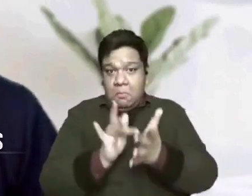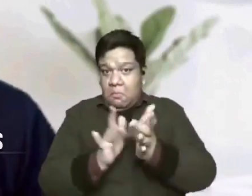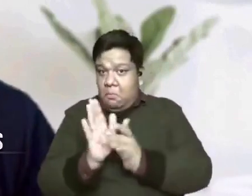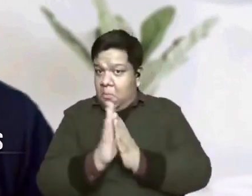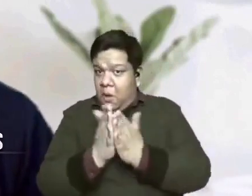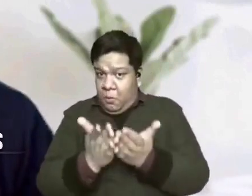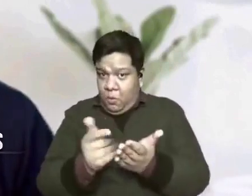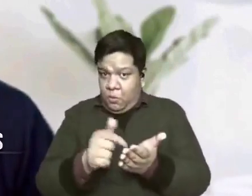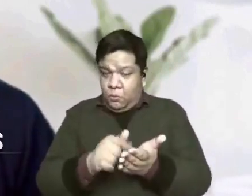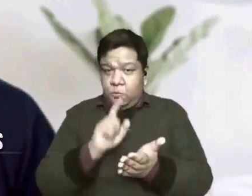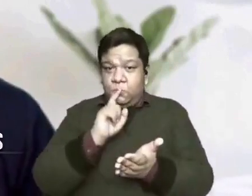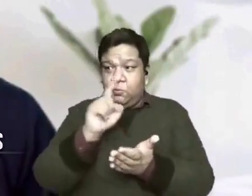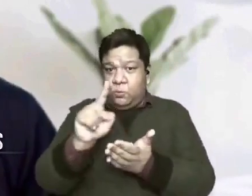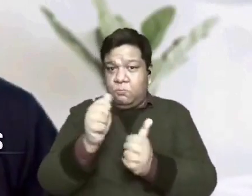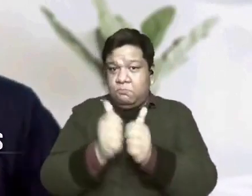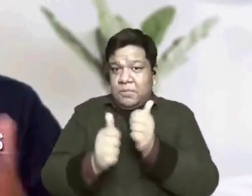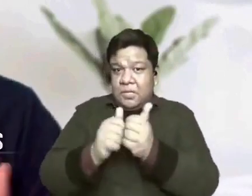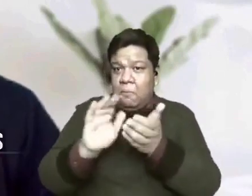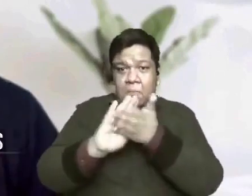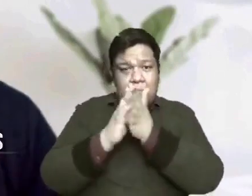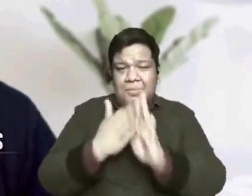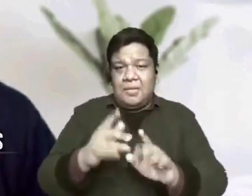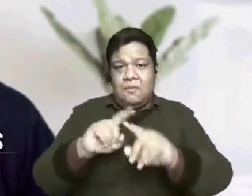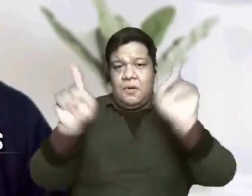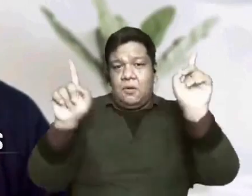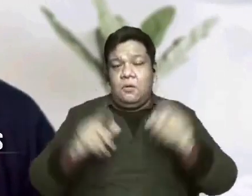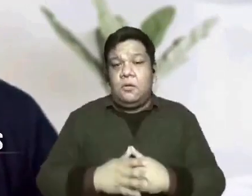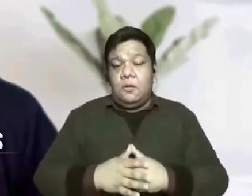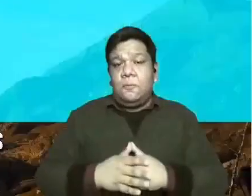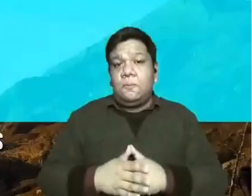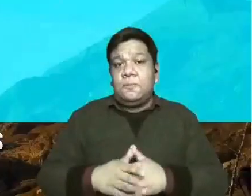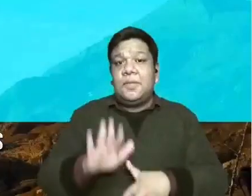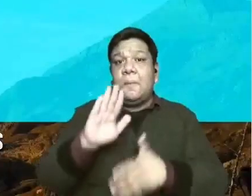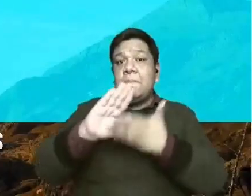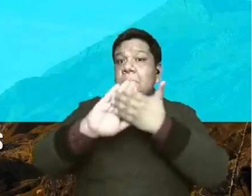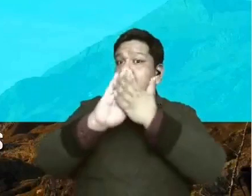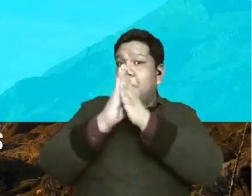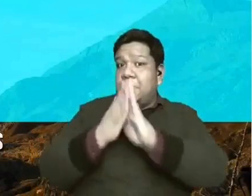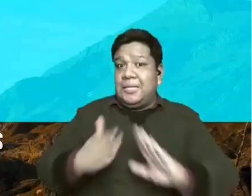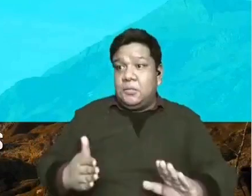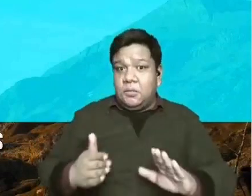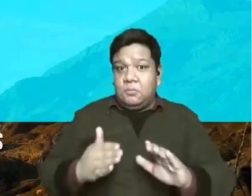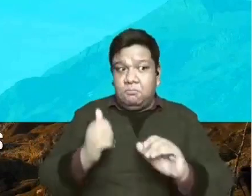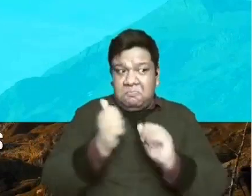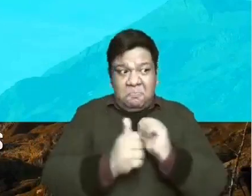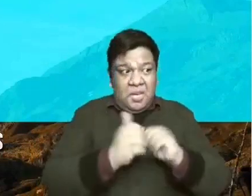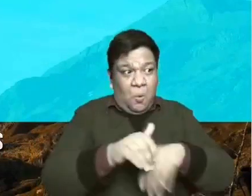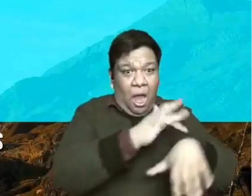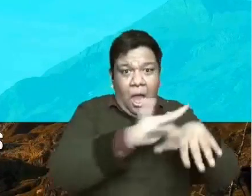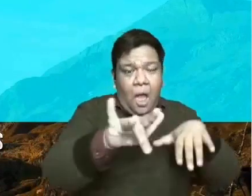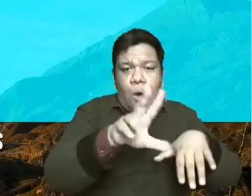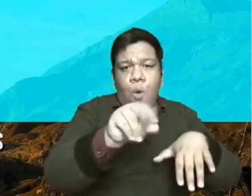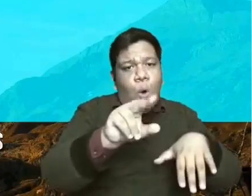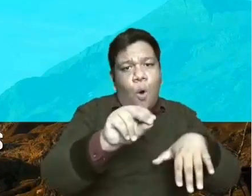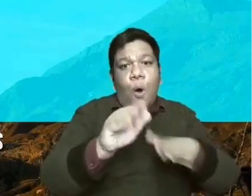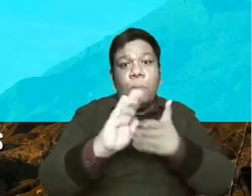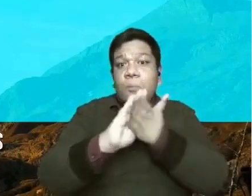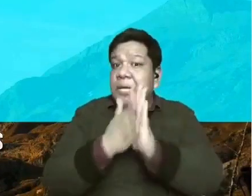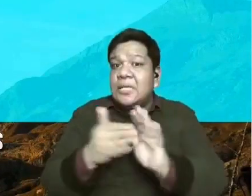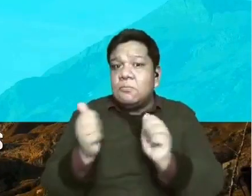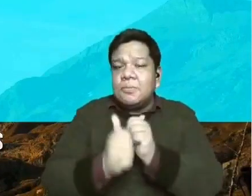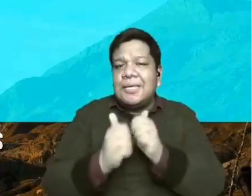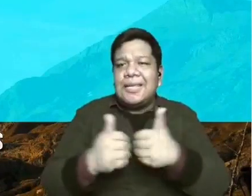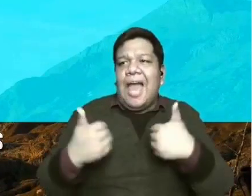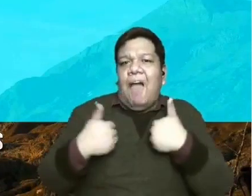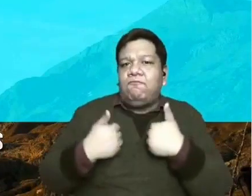another different meaning of peace which is something like this. The peace is not the absence of anything but the